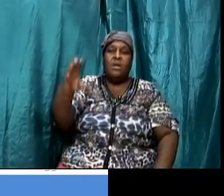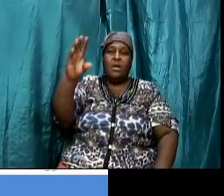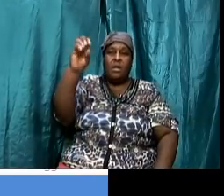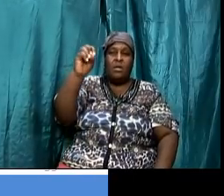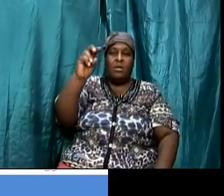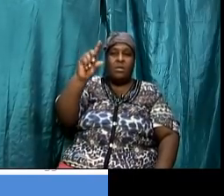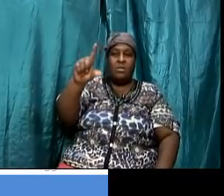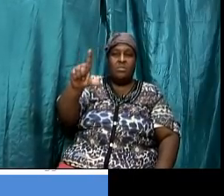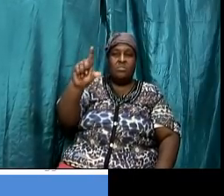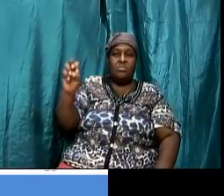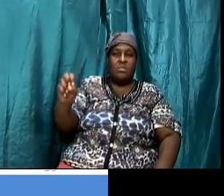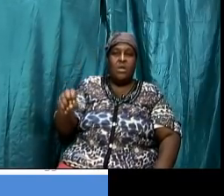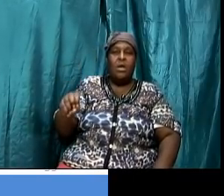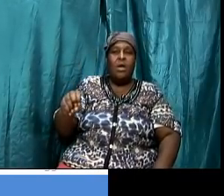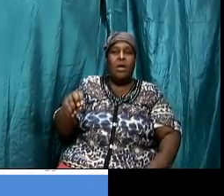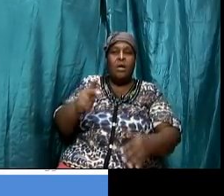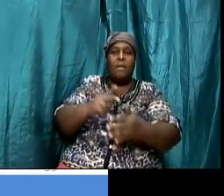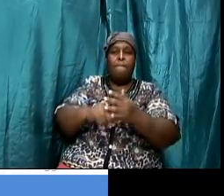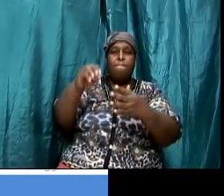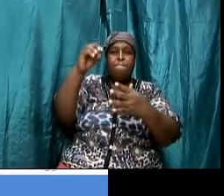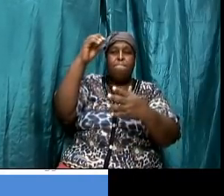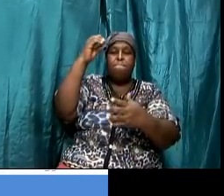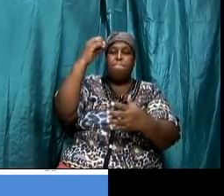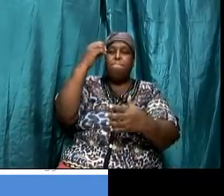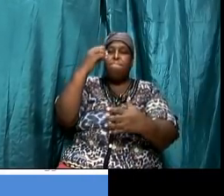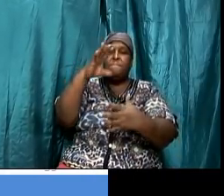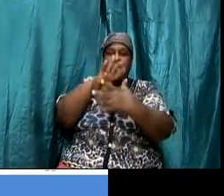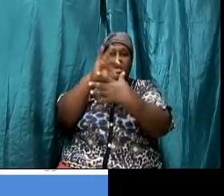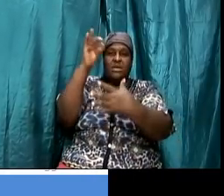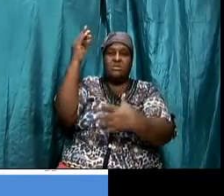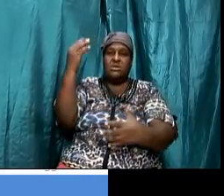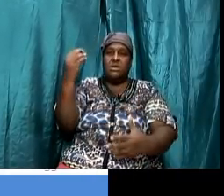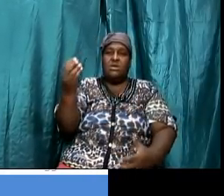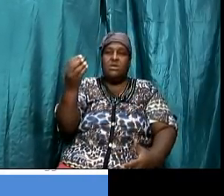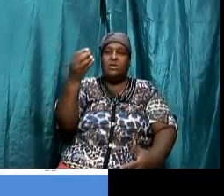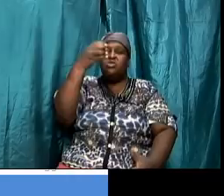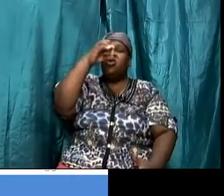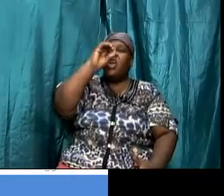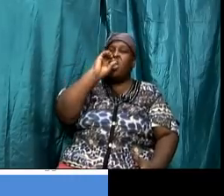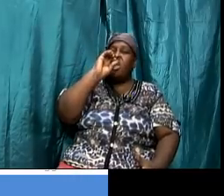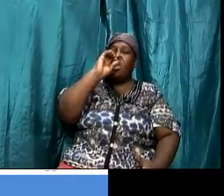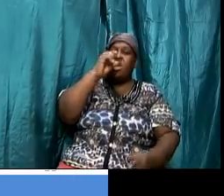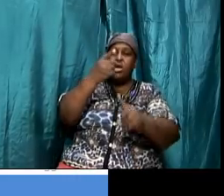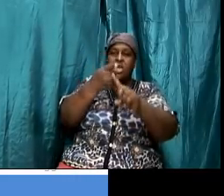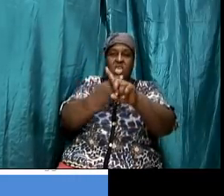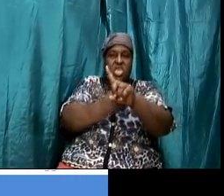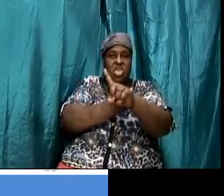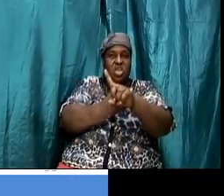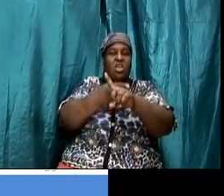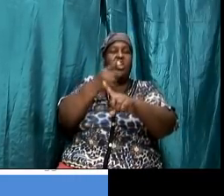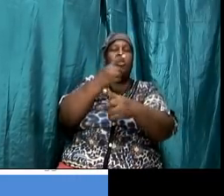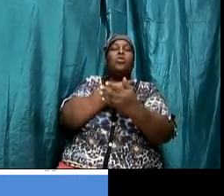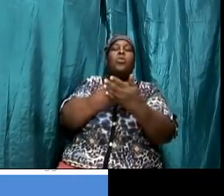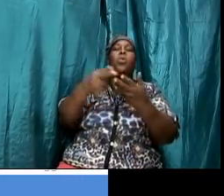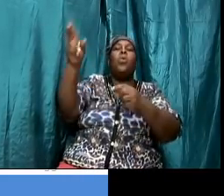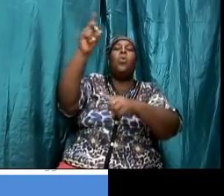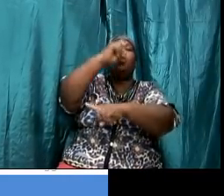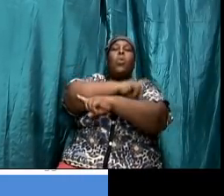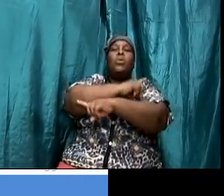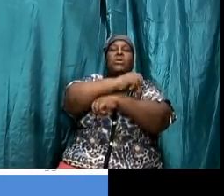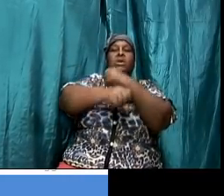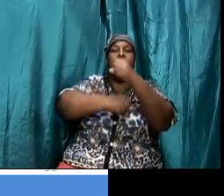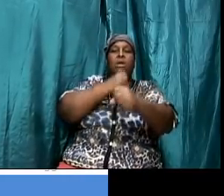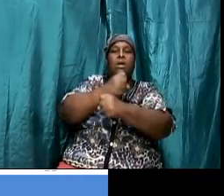2 verse 16 you're talking about meat or drink you're talking about yearly holy day you talk about